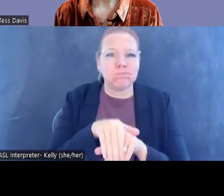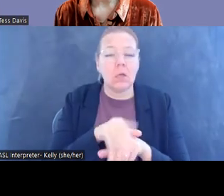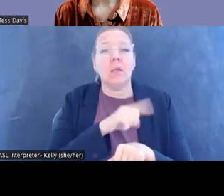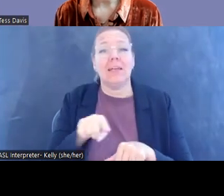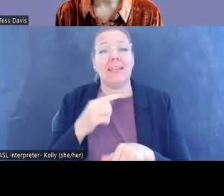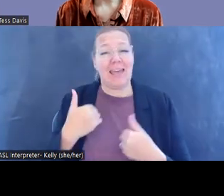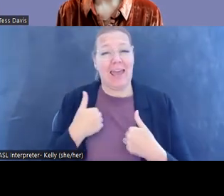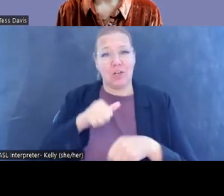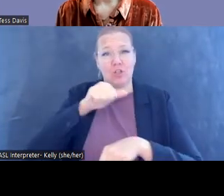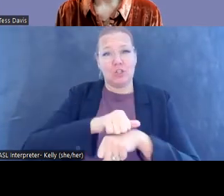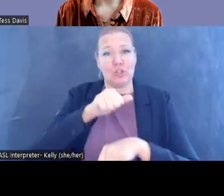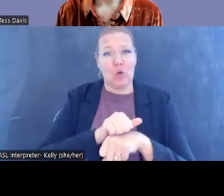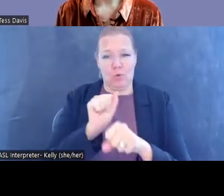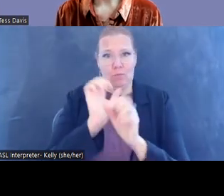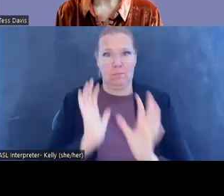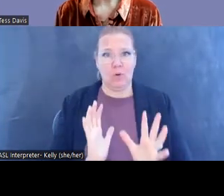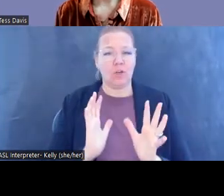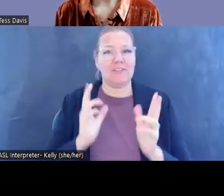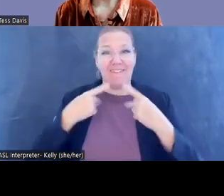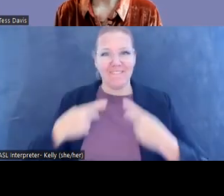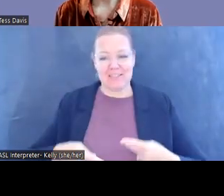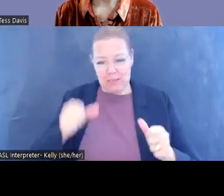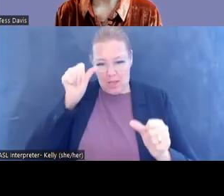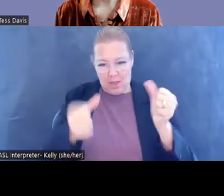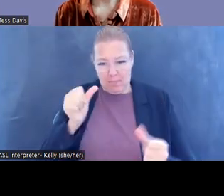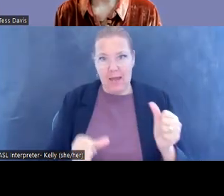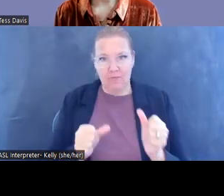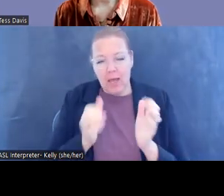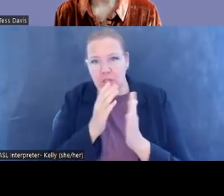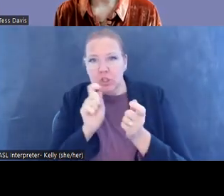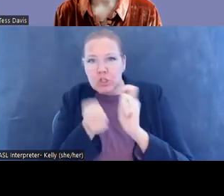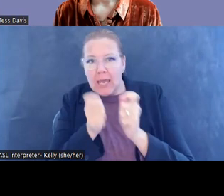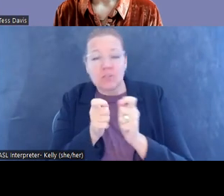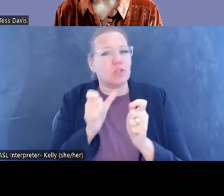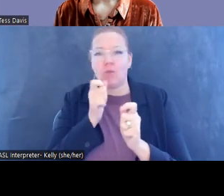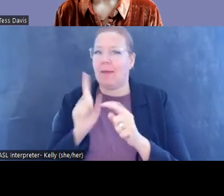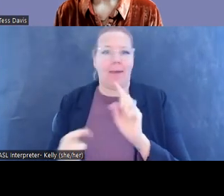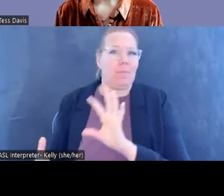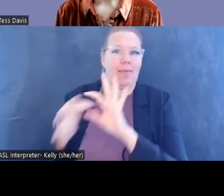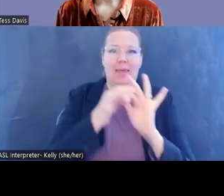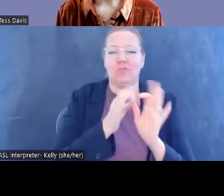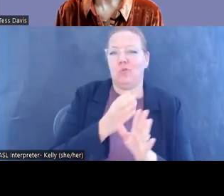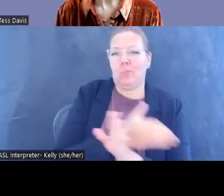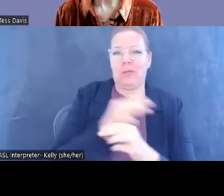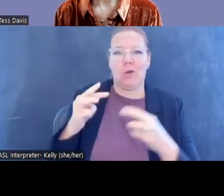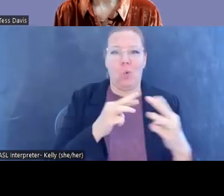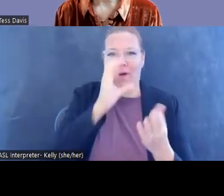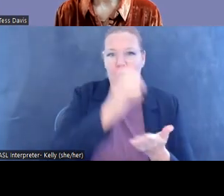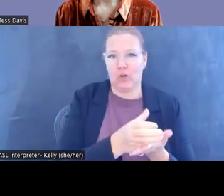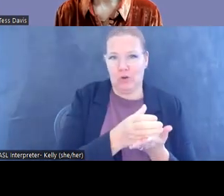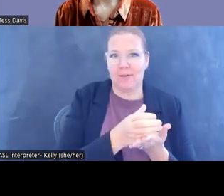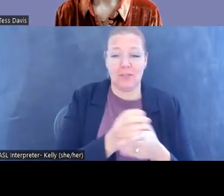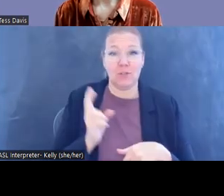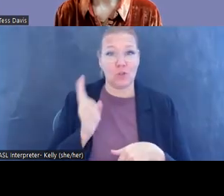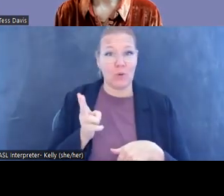physically modify some works so they cannot be linked to pre-war photographs. So the historical record, too, was